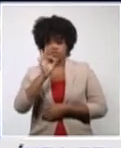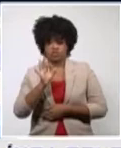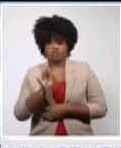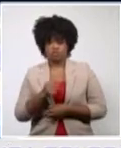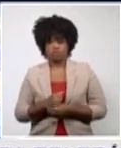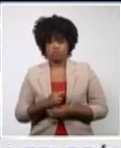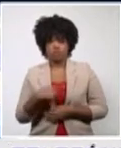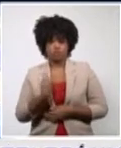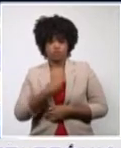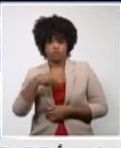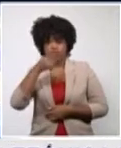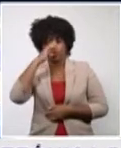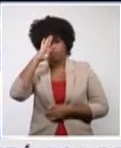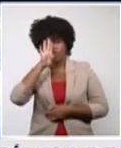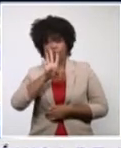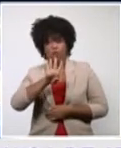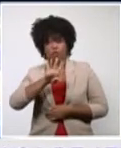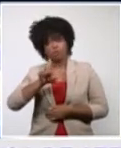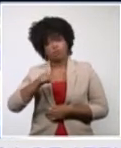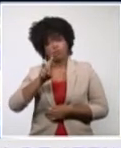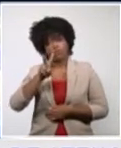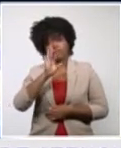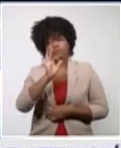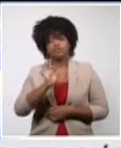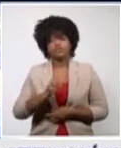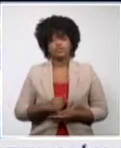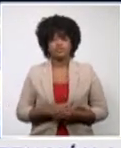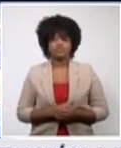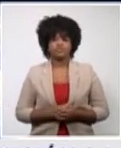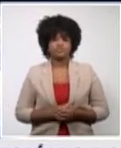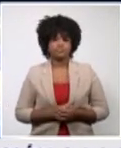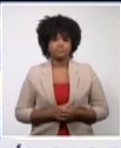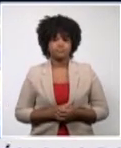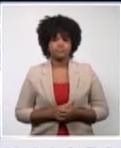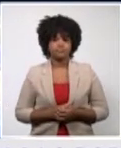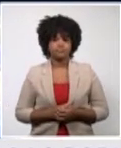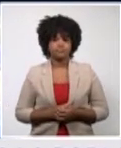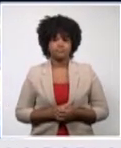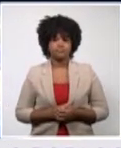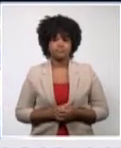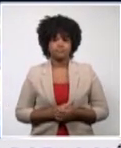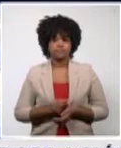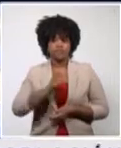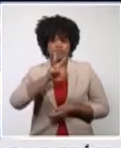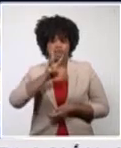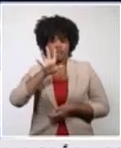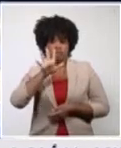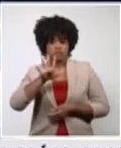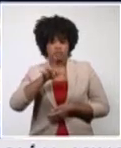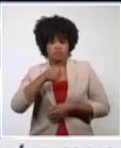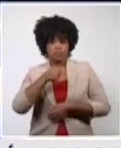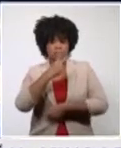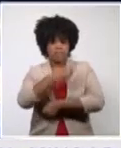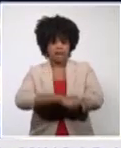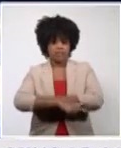in region 12 have a case fatality rate above 6.8%.